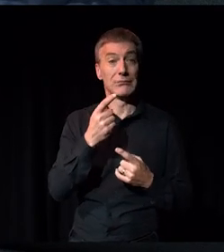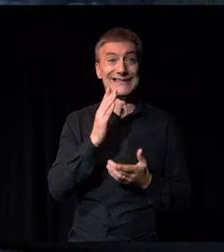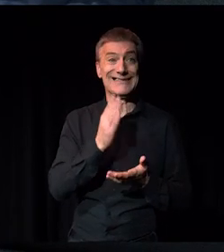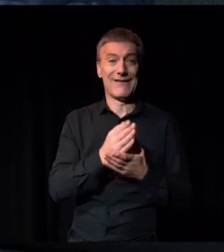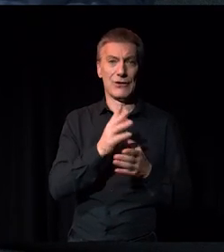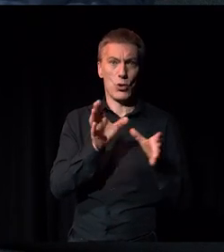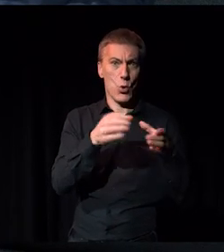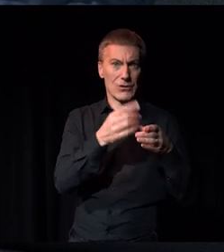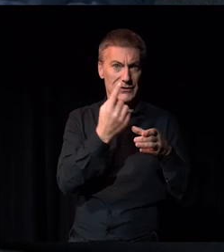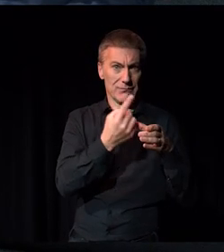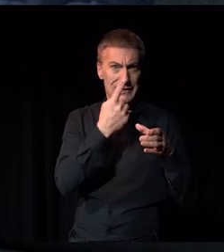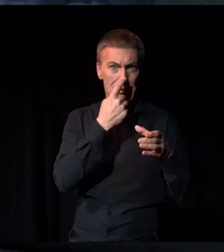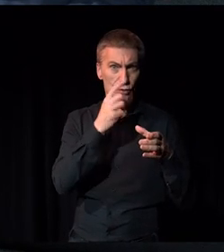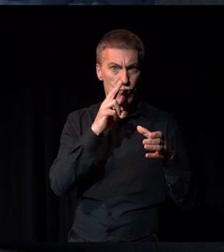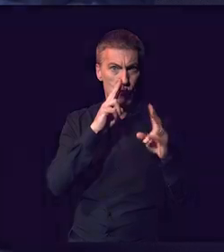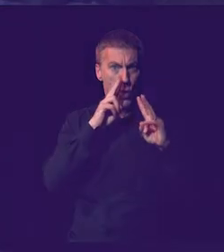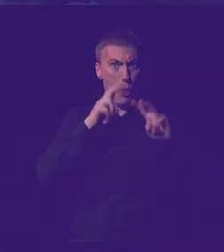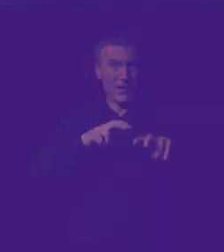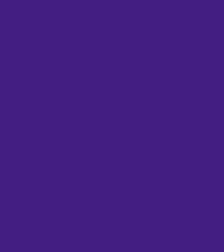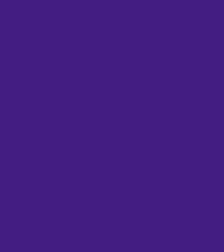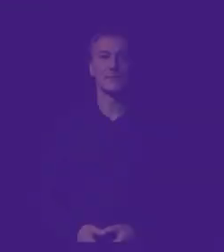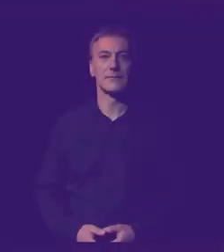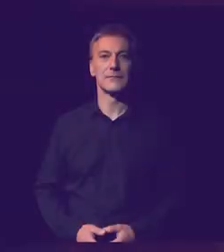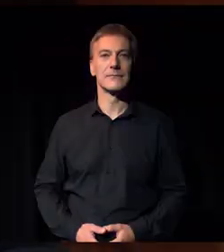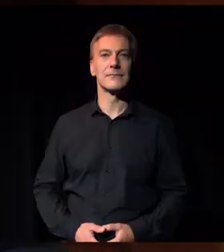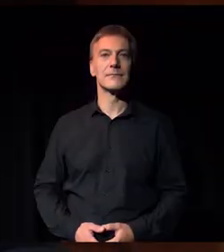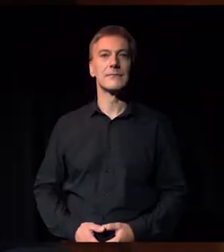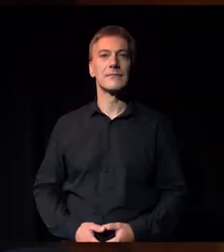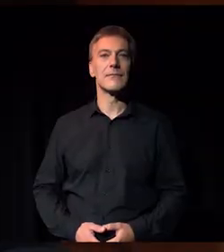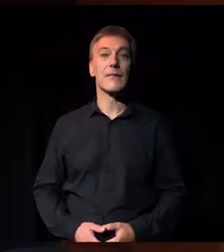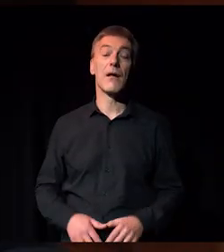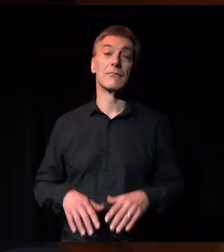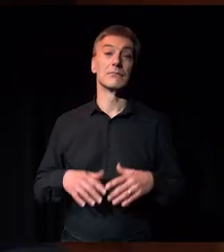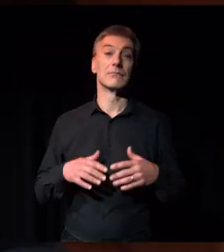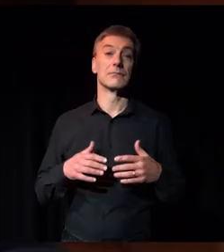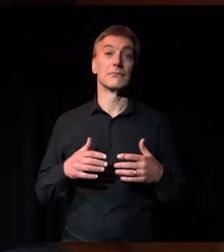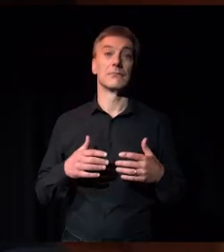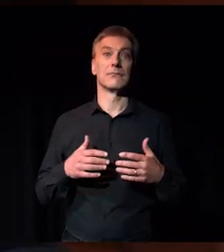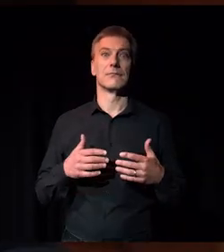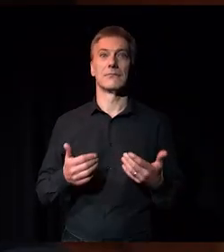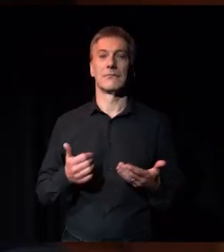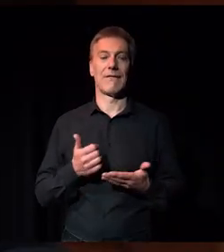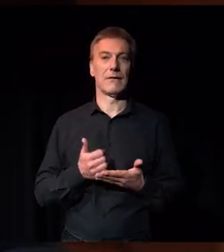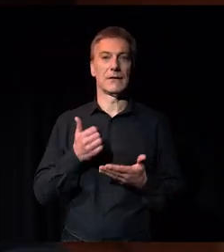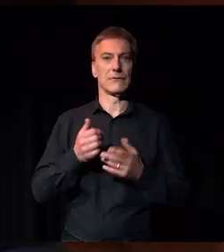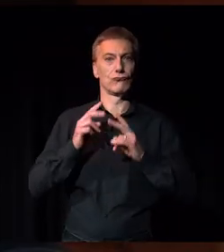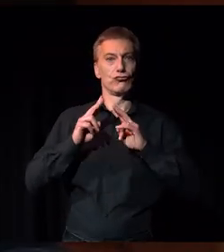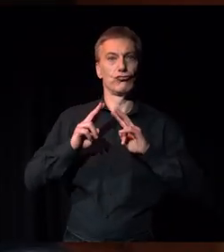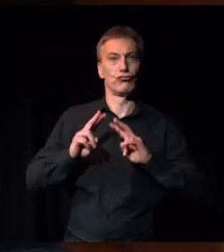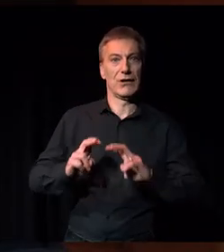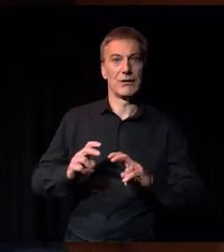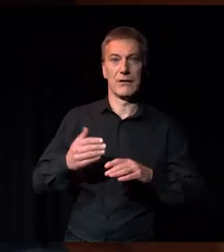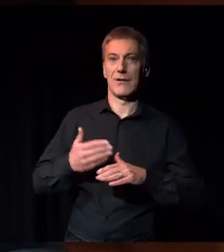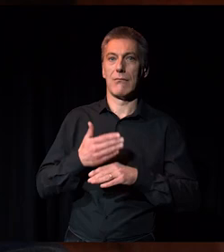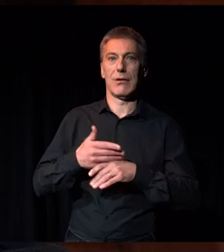organisations to be looking at with that opportunity. So as brilliant as research, measurement and practical toolkits are towards